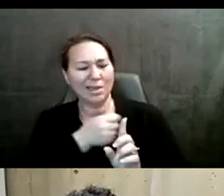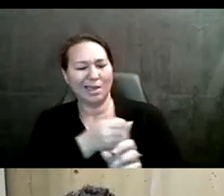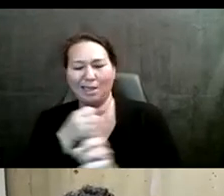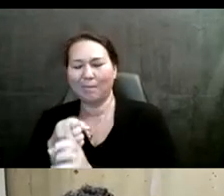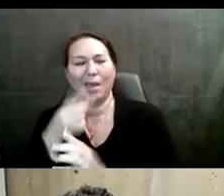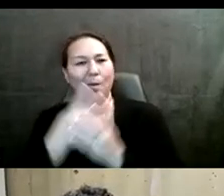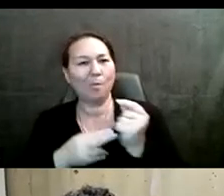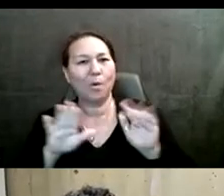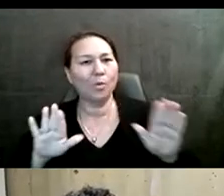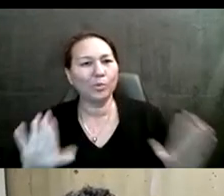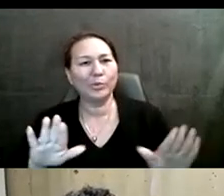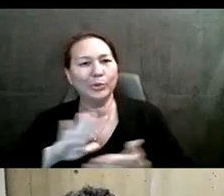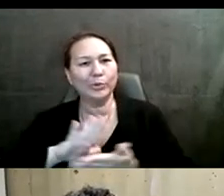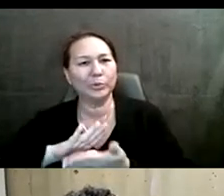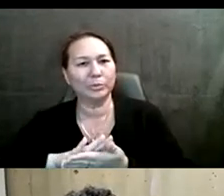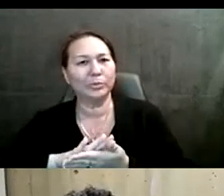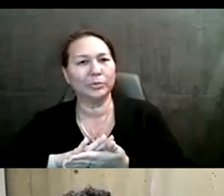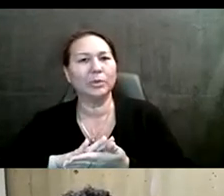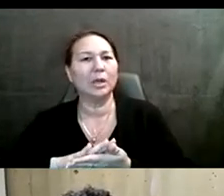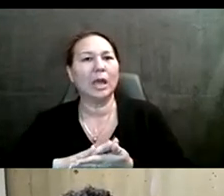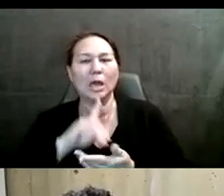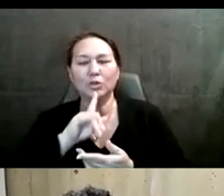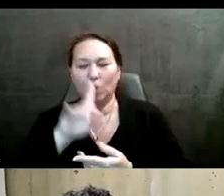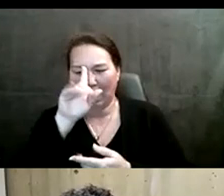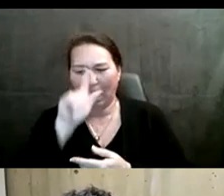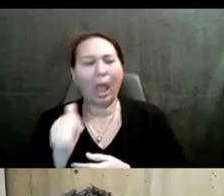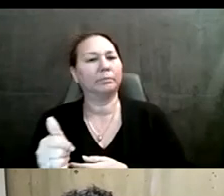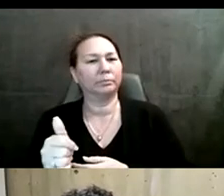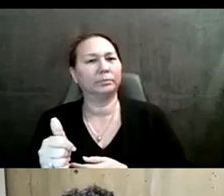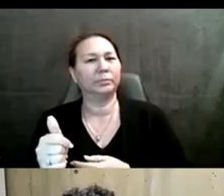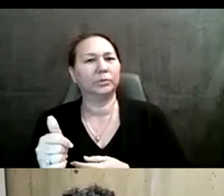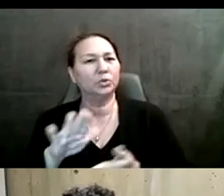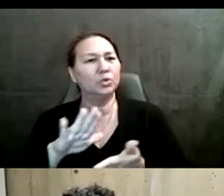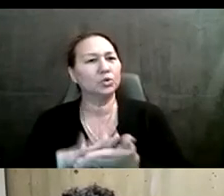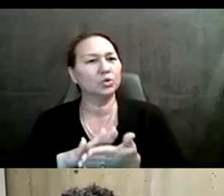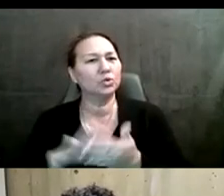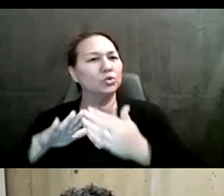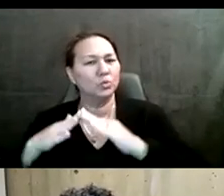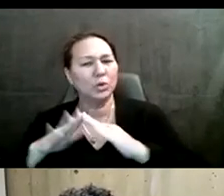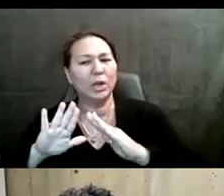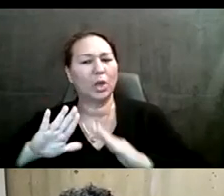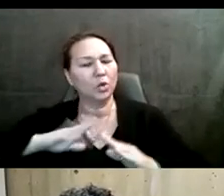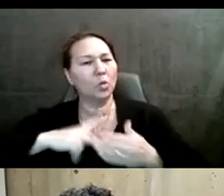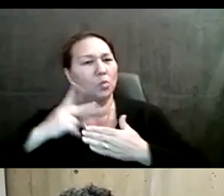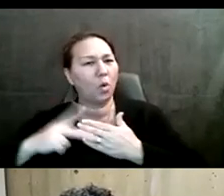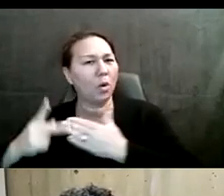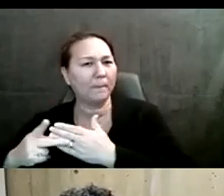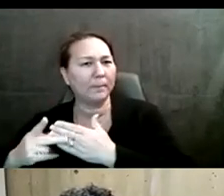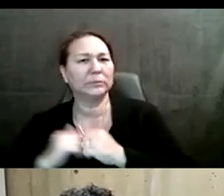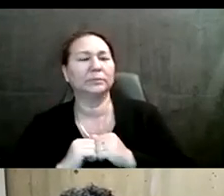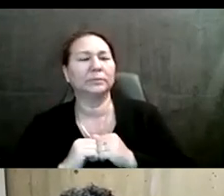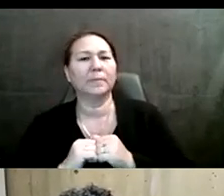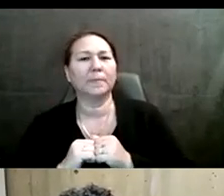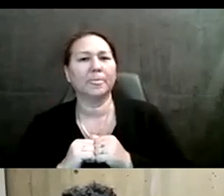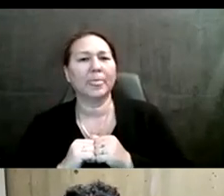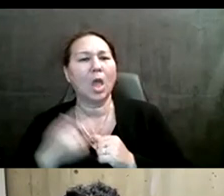of the school community and its program. Um, so we're being, uh, so we're being, um, bringing, sorry,